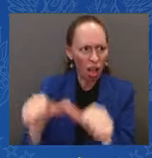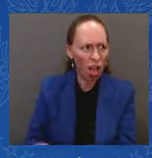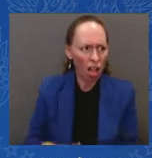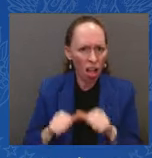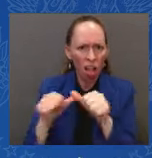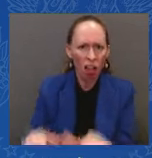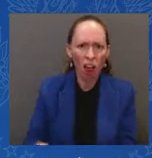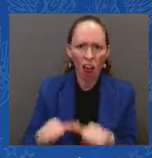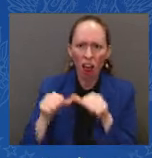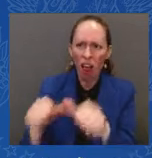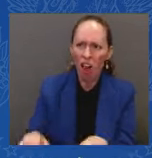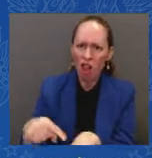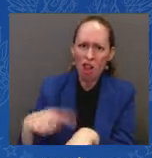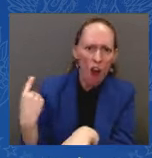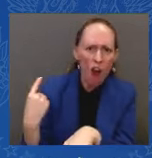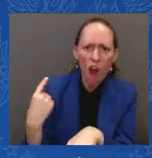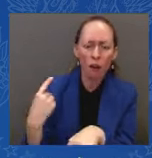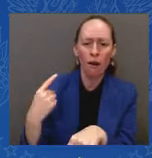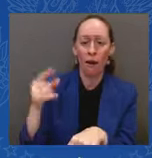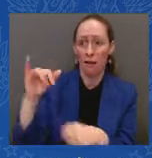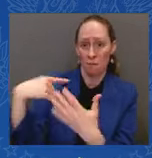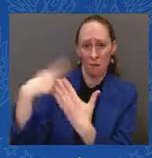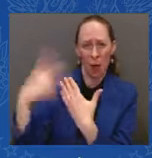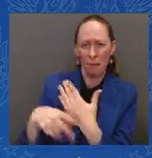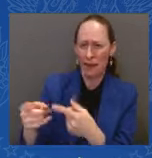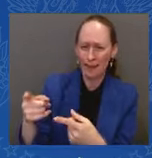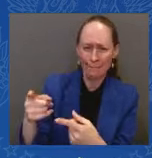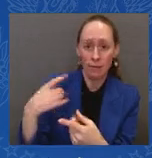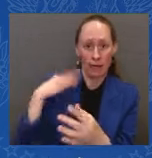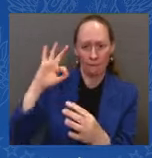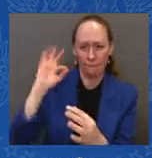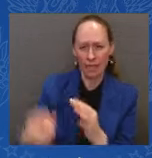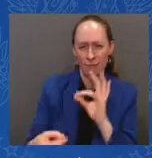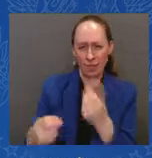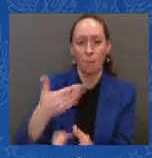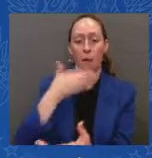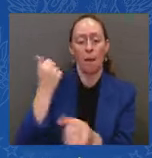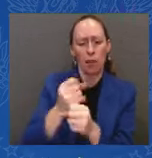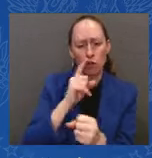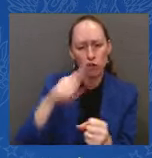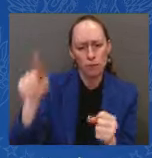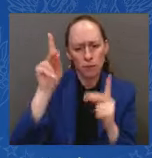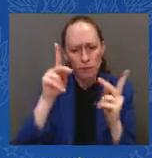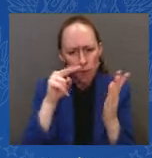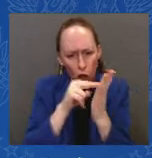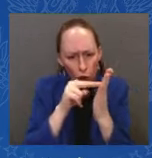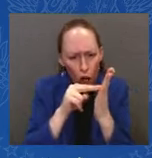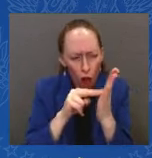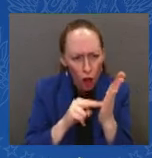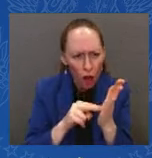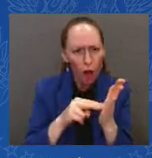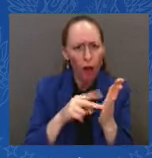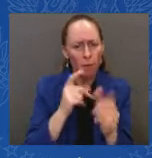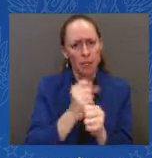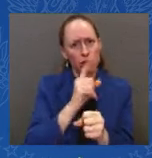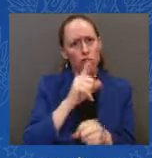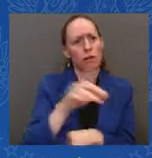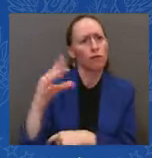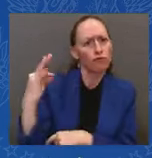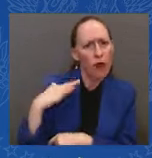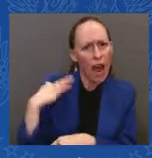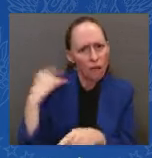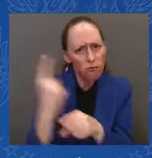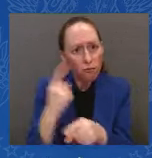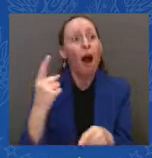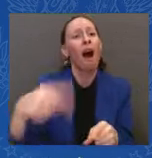they made. As a result of these changes today, I'm announcing my administration has approved an additional $9 billion in relief